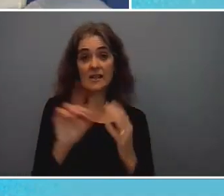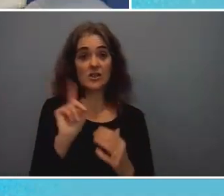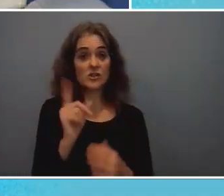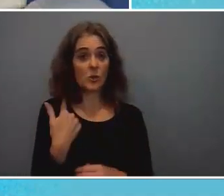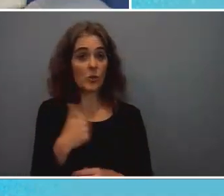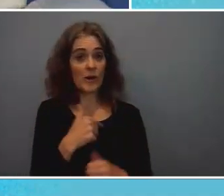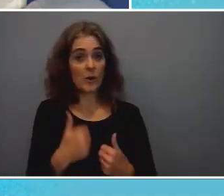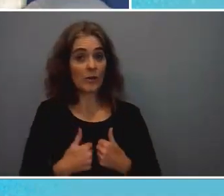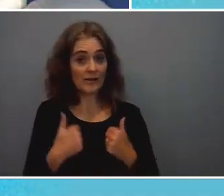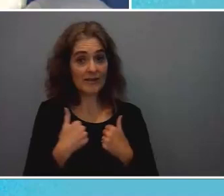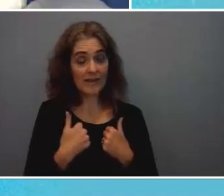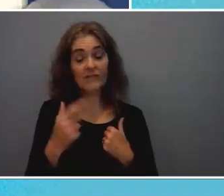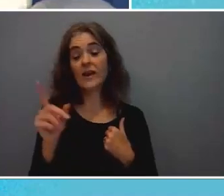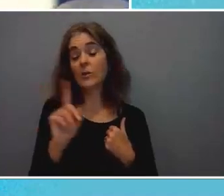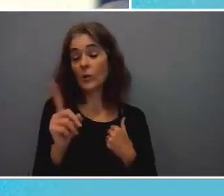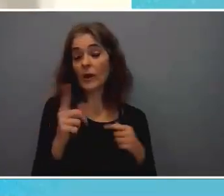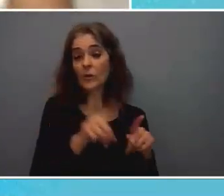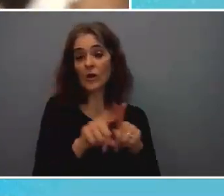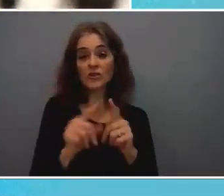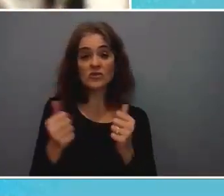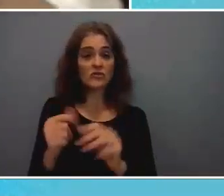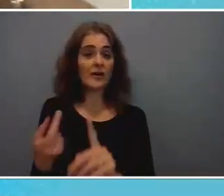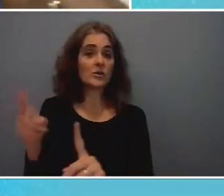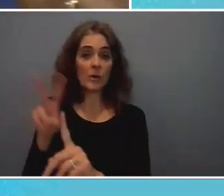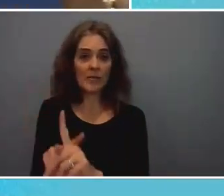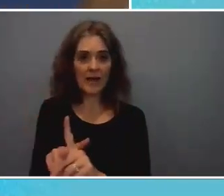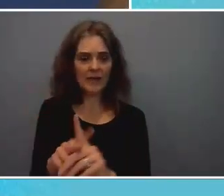thank you katherine